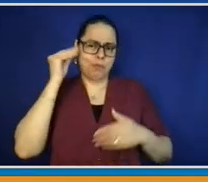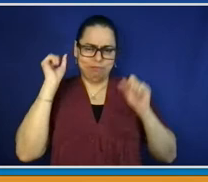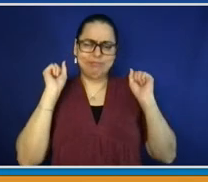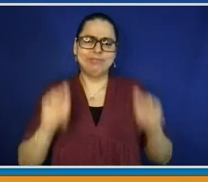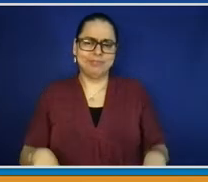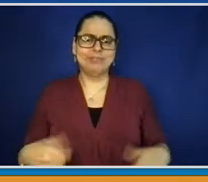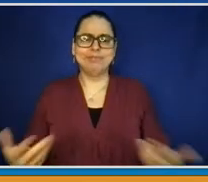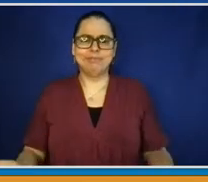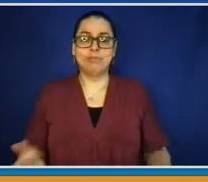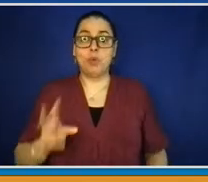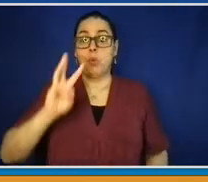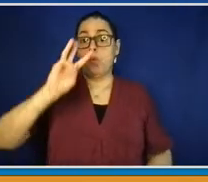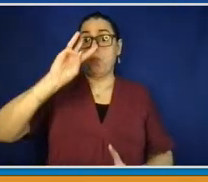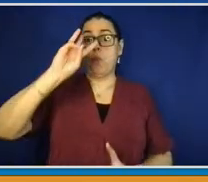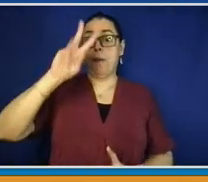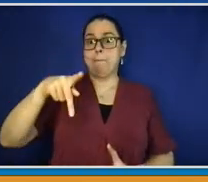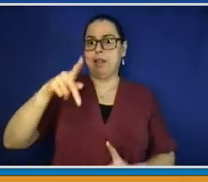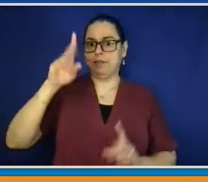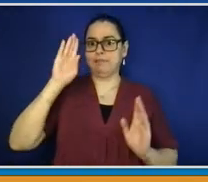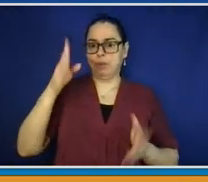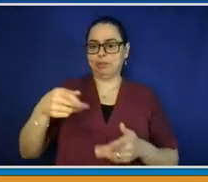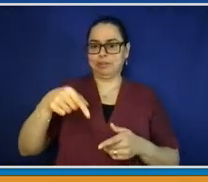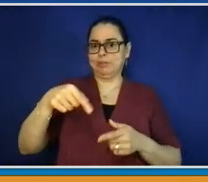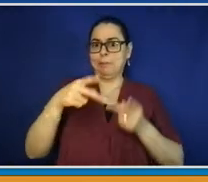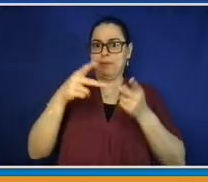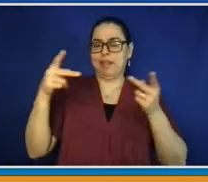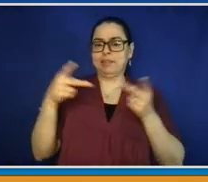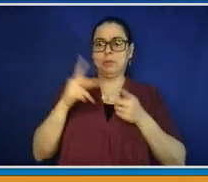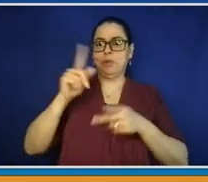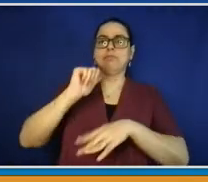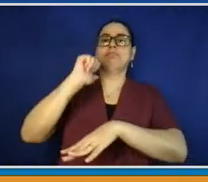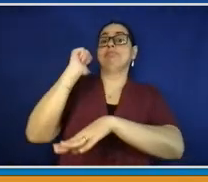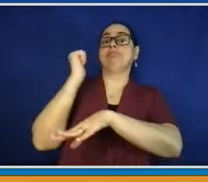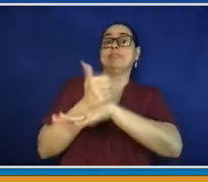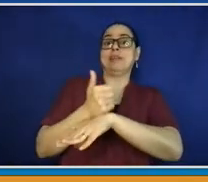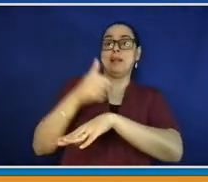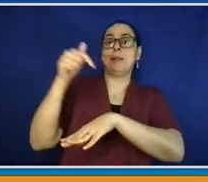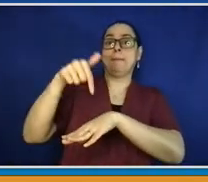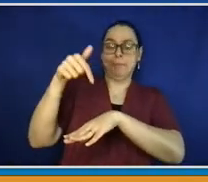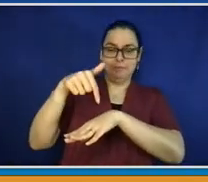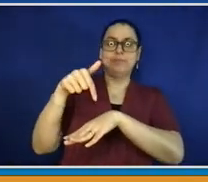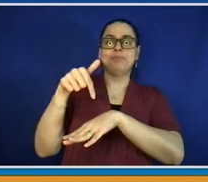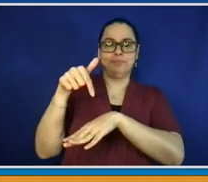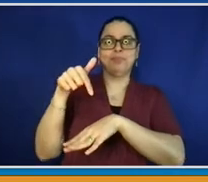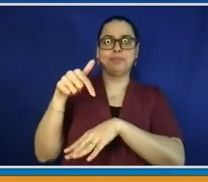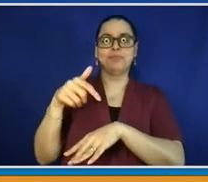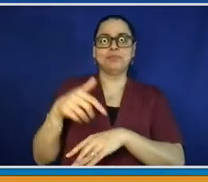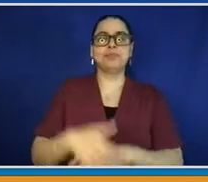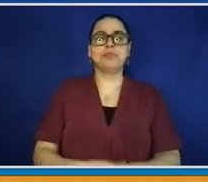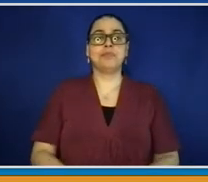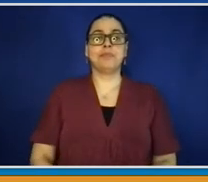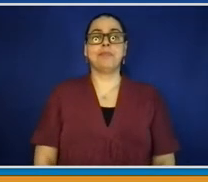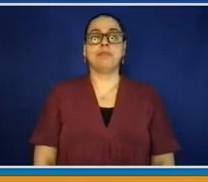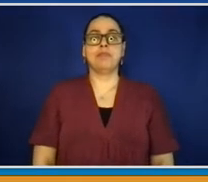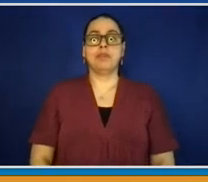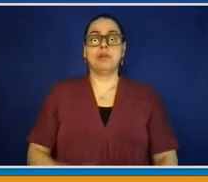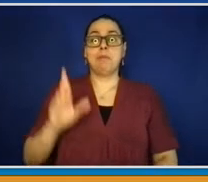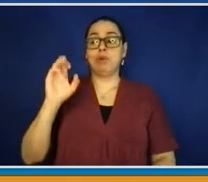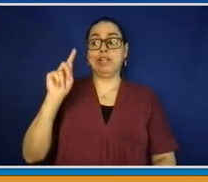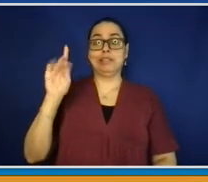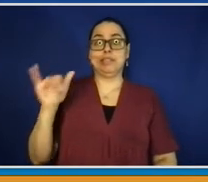partner, and Brittany Brandwein, Executive Director of the White Plains Bid, will share how they're rolling out their campaign.